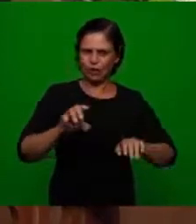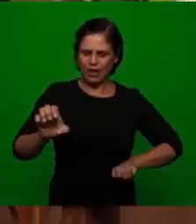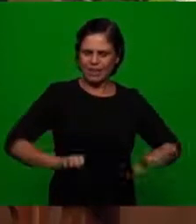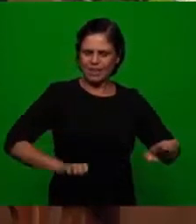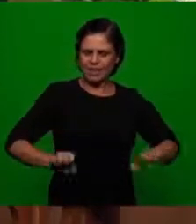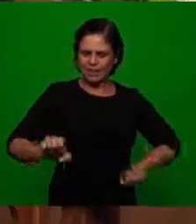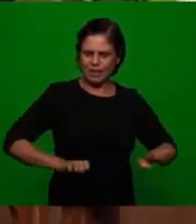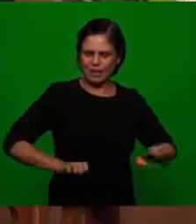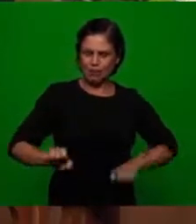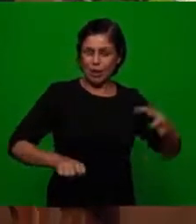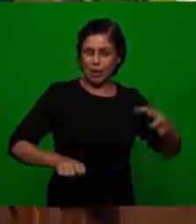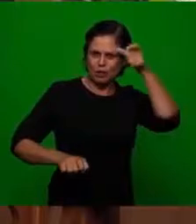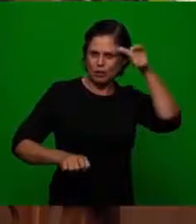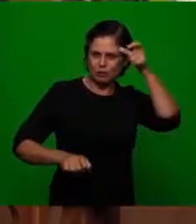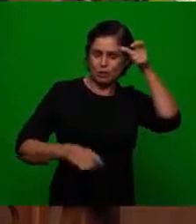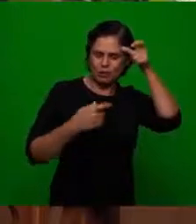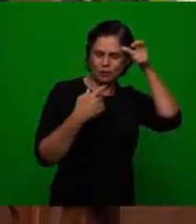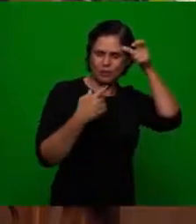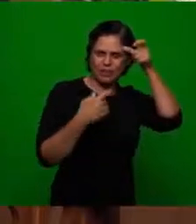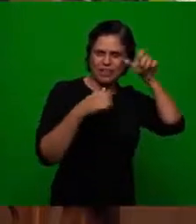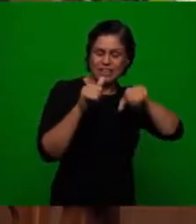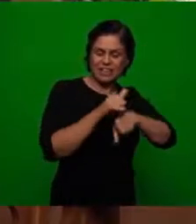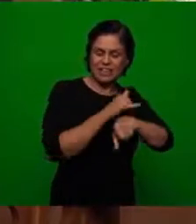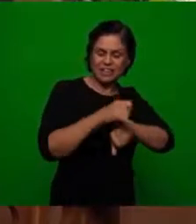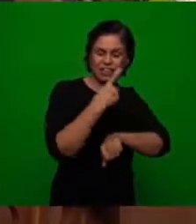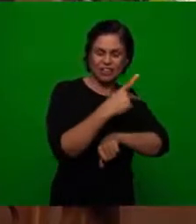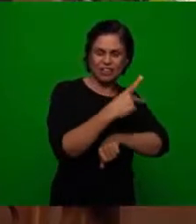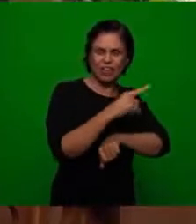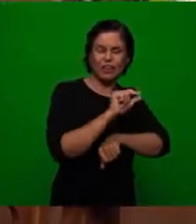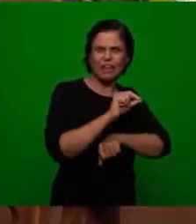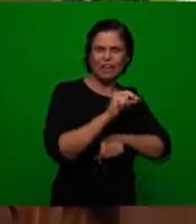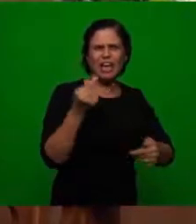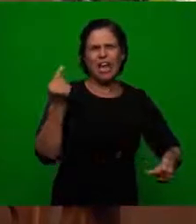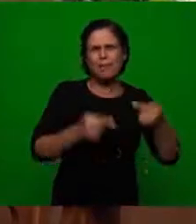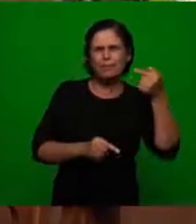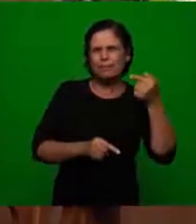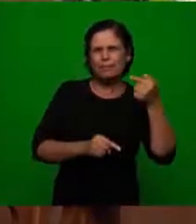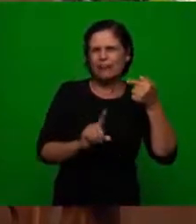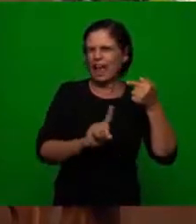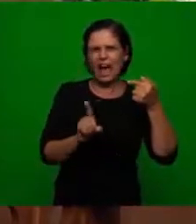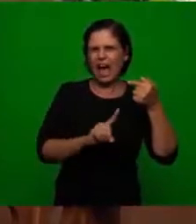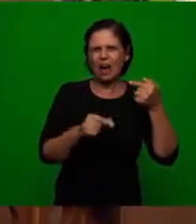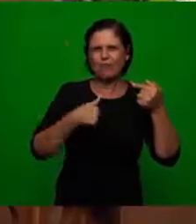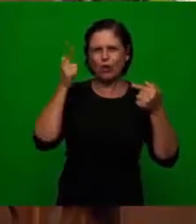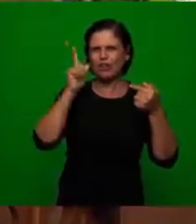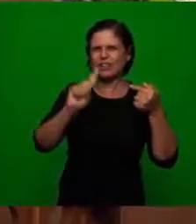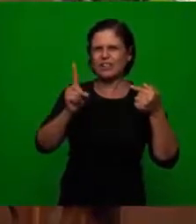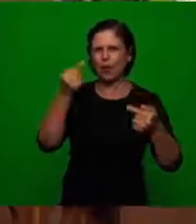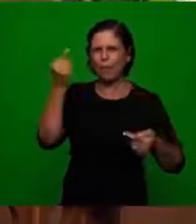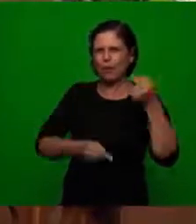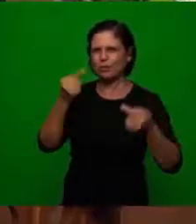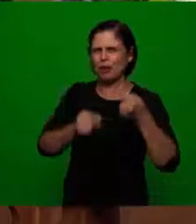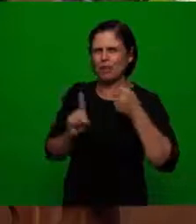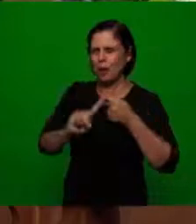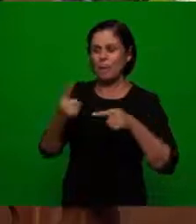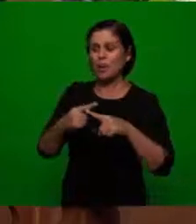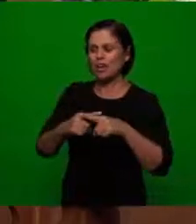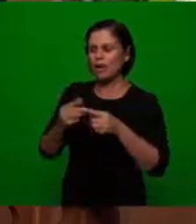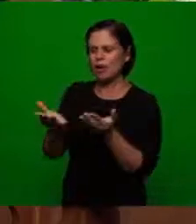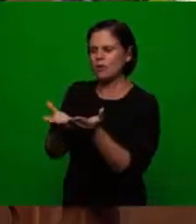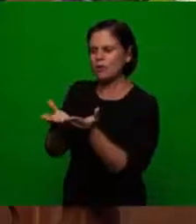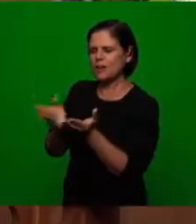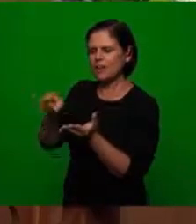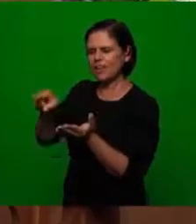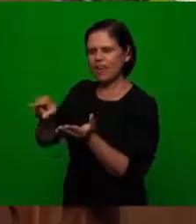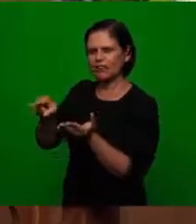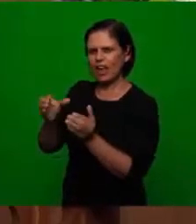which was the period of the church of Smyrna the enemy didn't think about opposition anymore because the